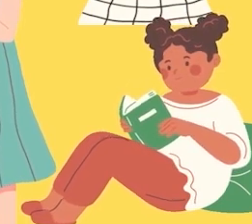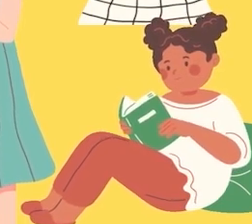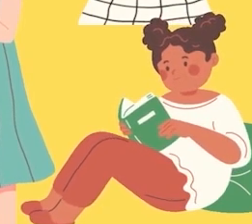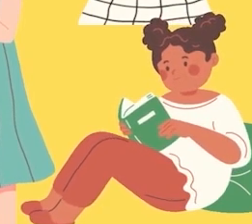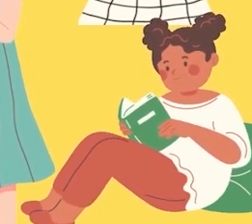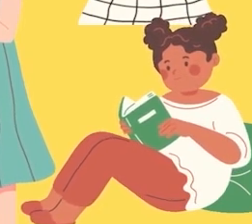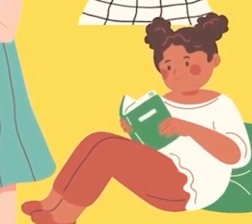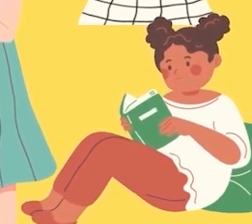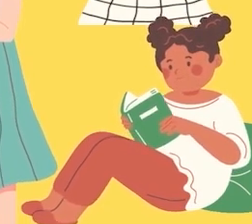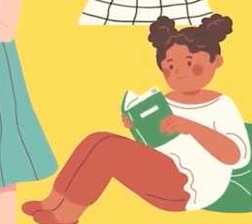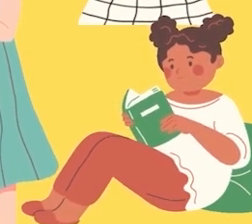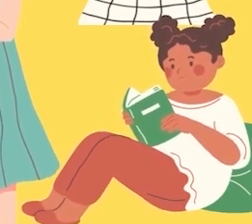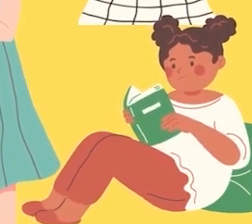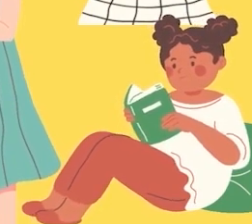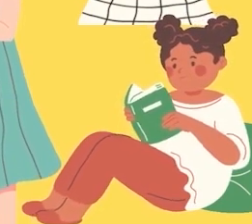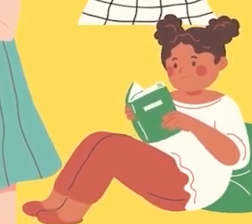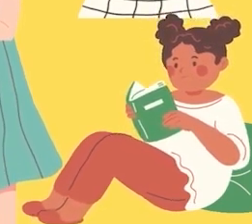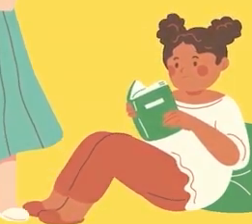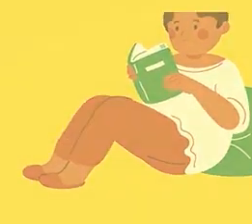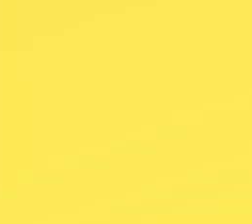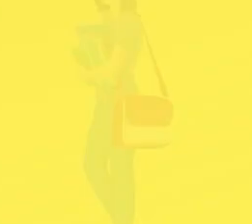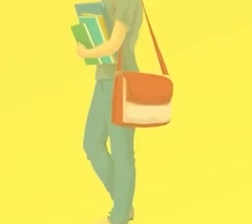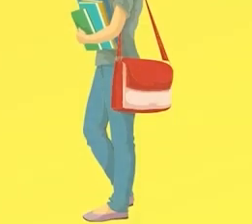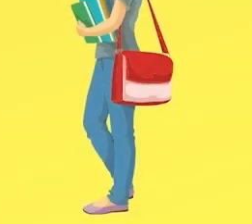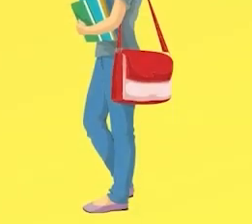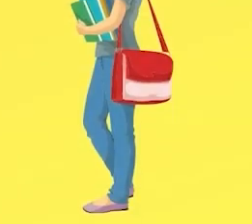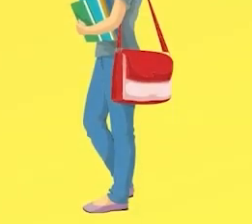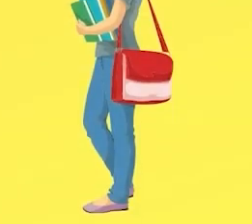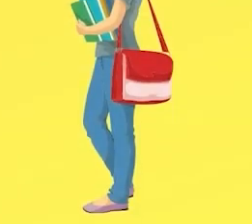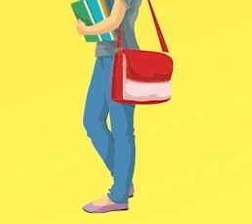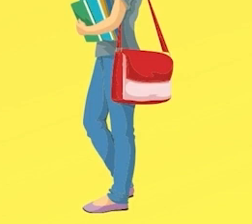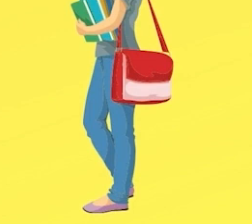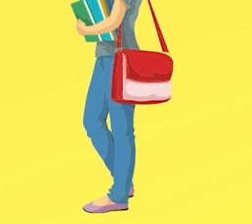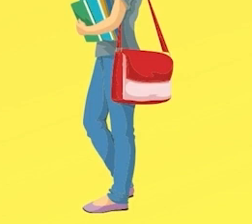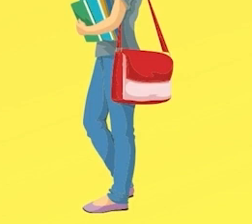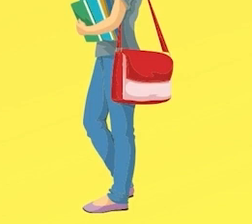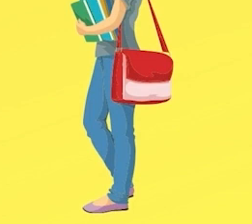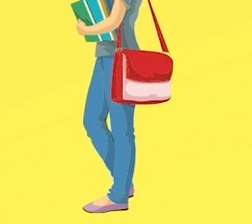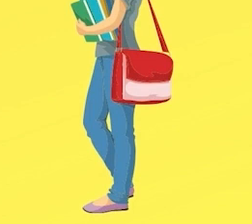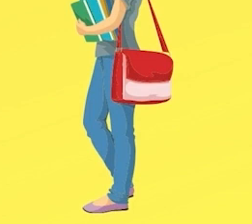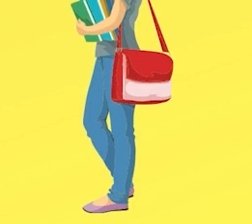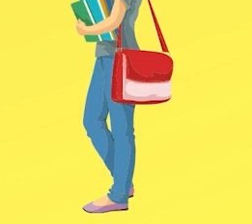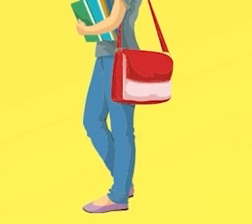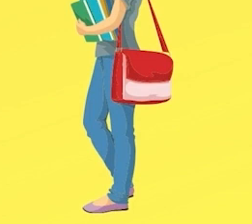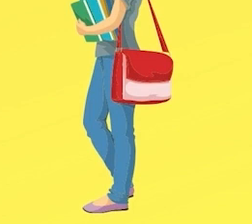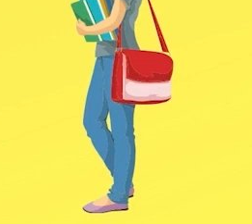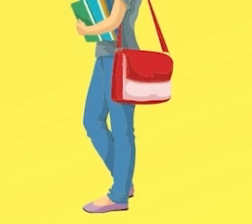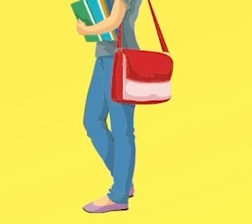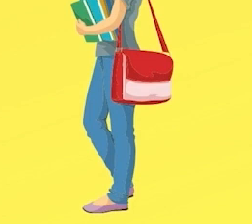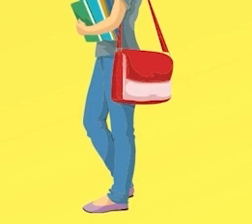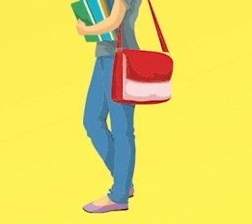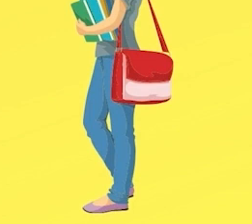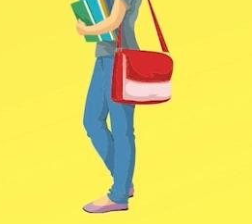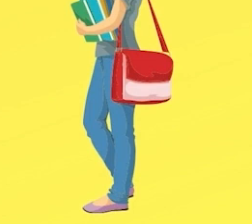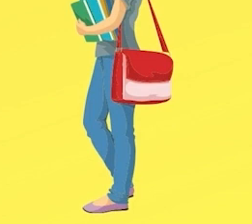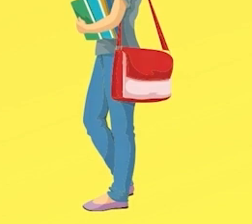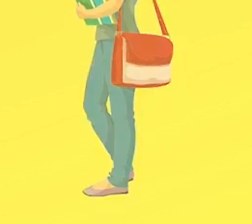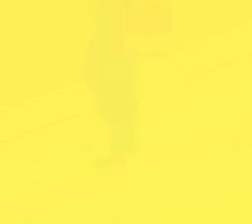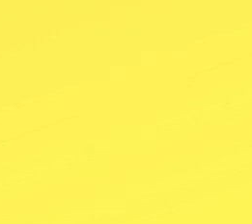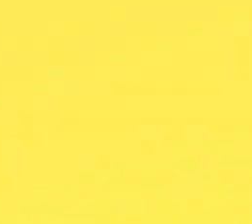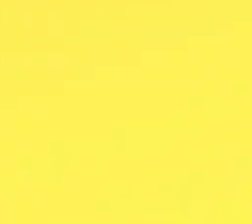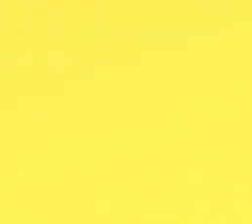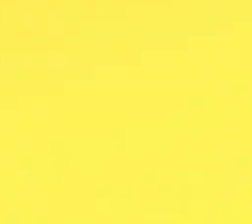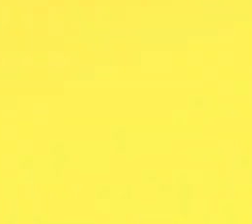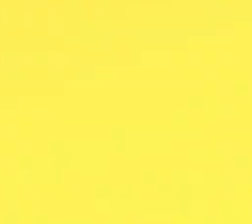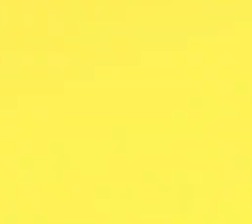Fernandino kaya naman tandaan magbigay ayon sa kakayahan kumuha ayon sa pangangailangan